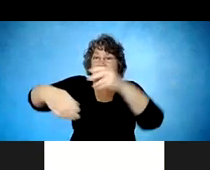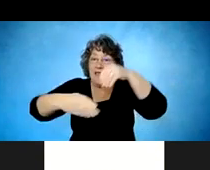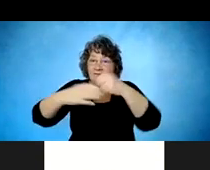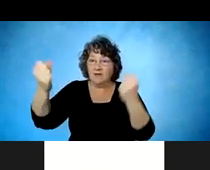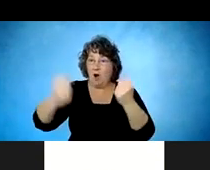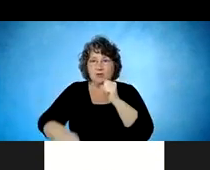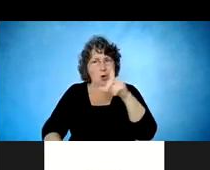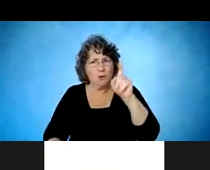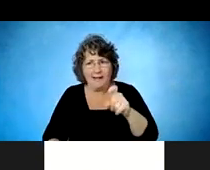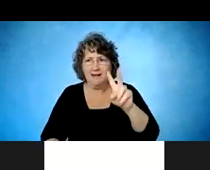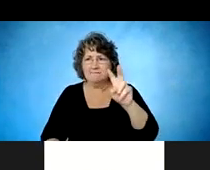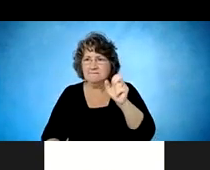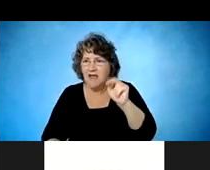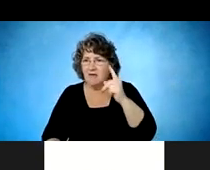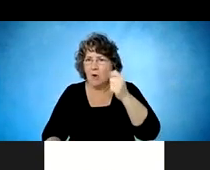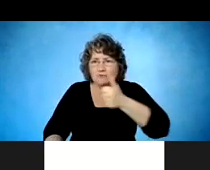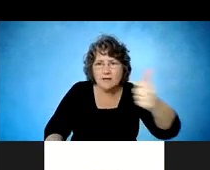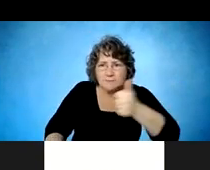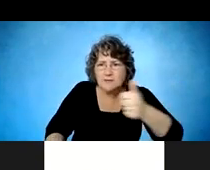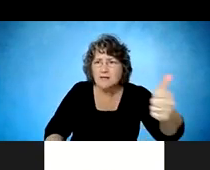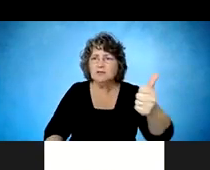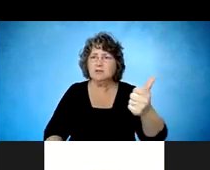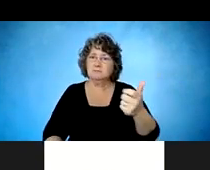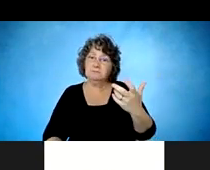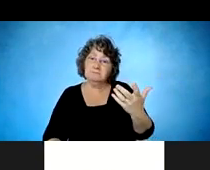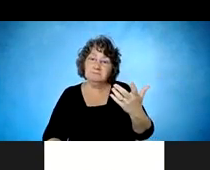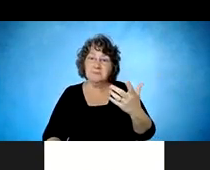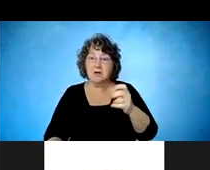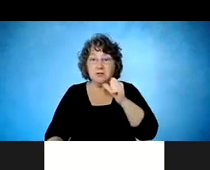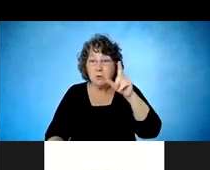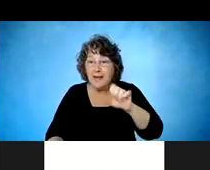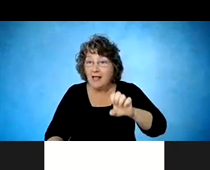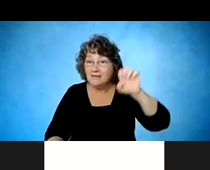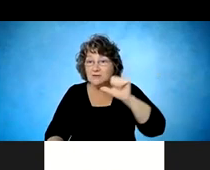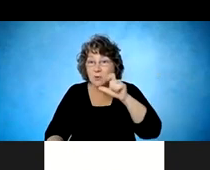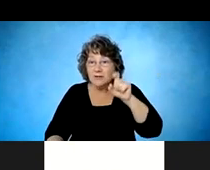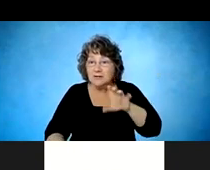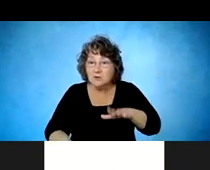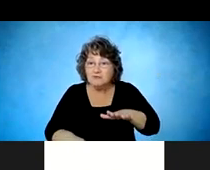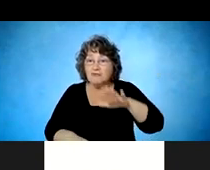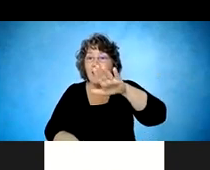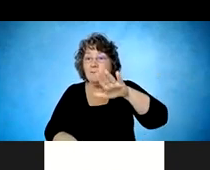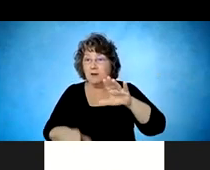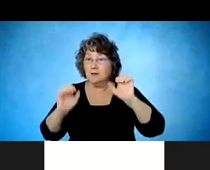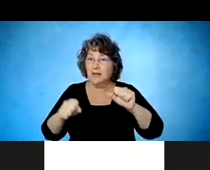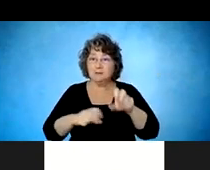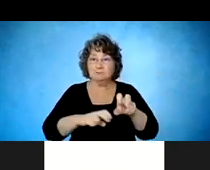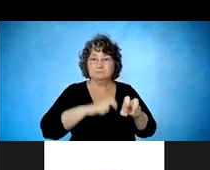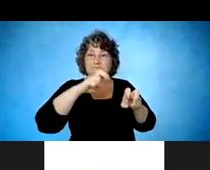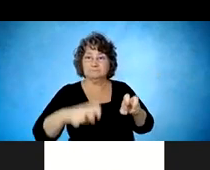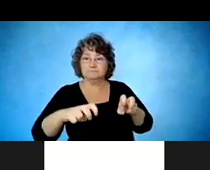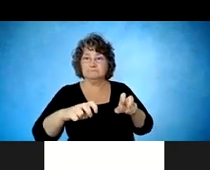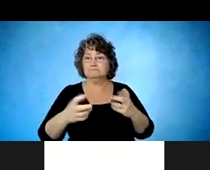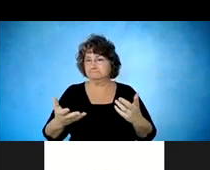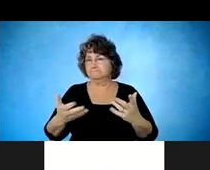you know, something with an elevator or a ramp. You can just transfer into a car. I have options of driving